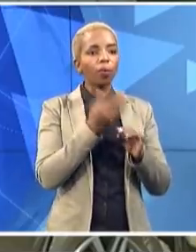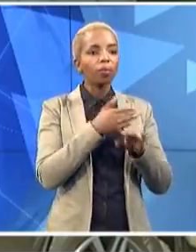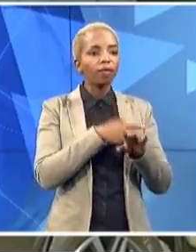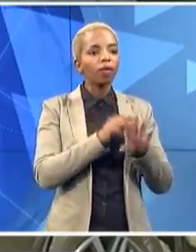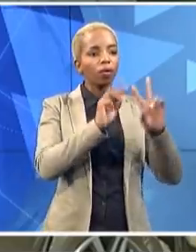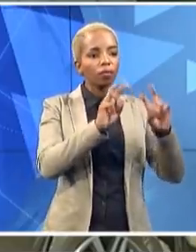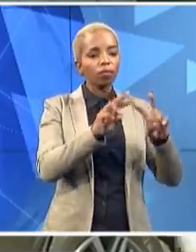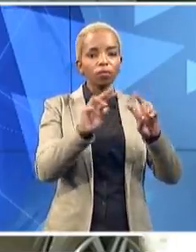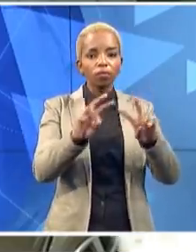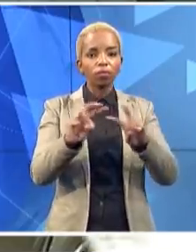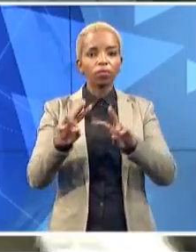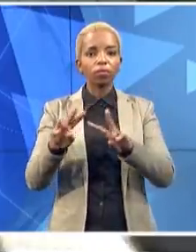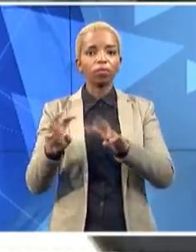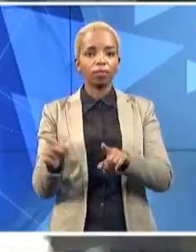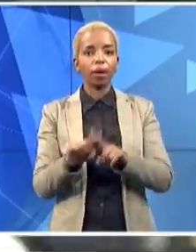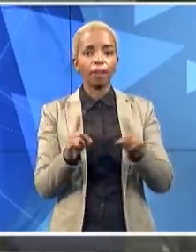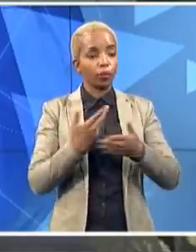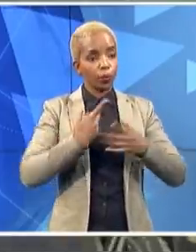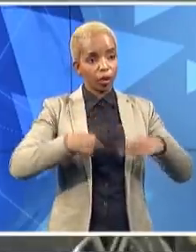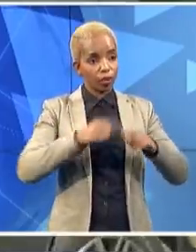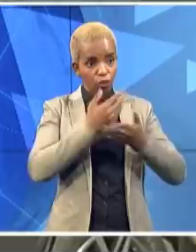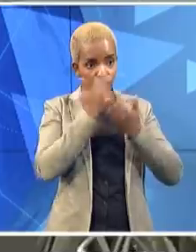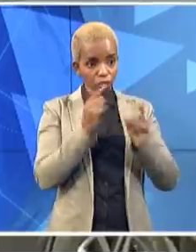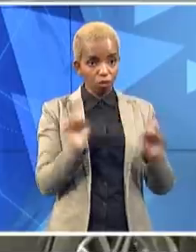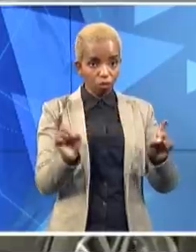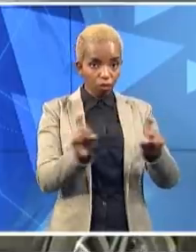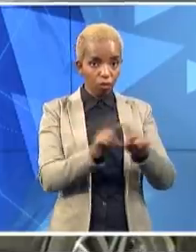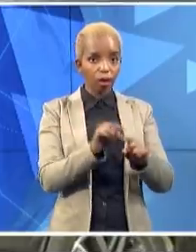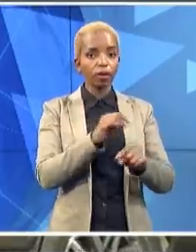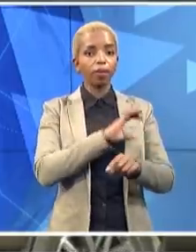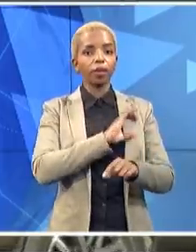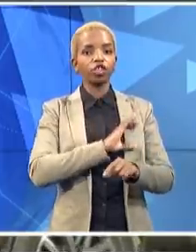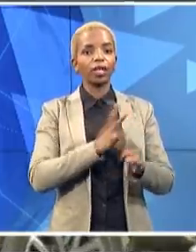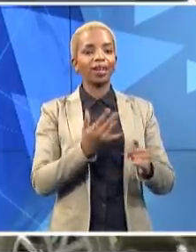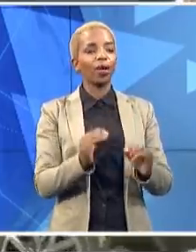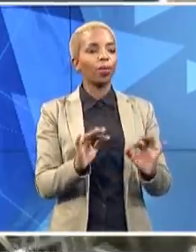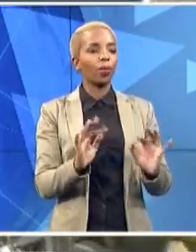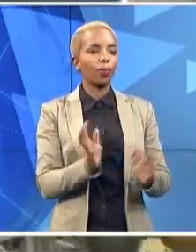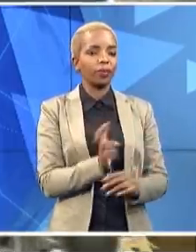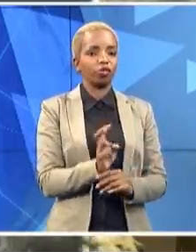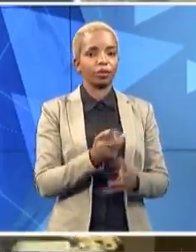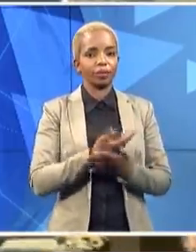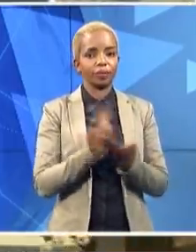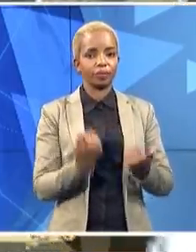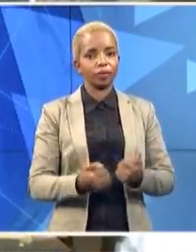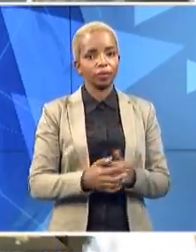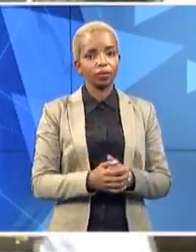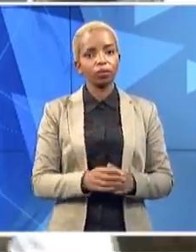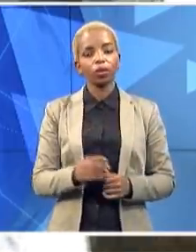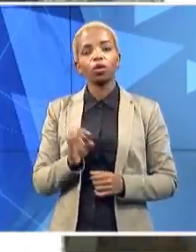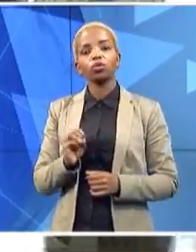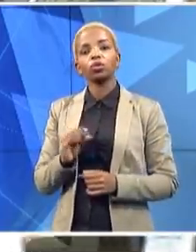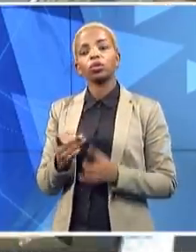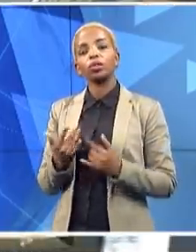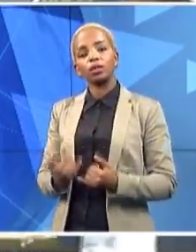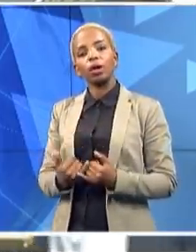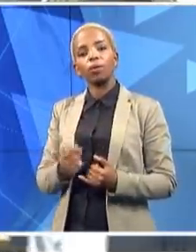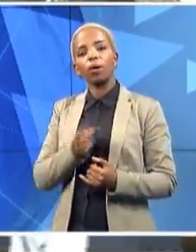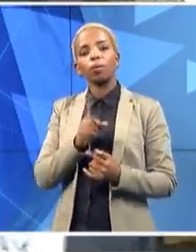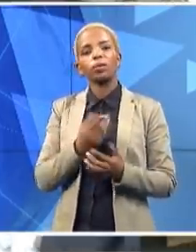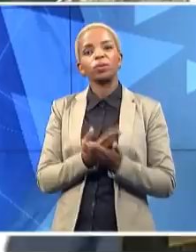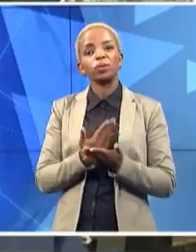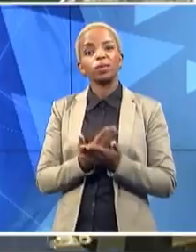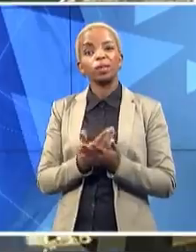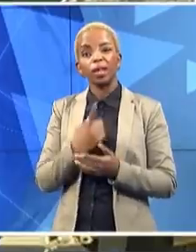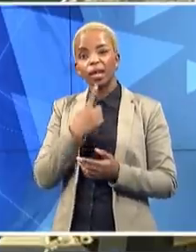we'll be detecting now. Okay. And also this massive testing, what will it entail if you can explain the process? Yeah, so I think the important